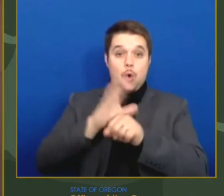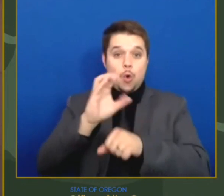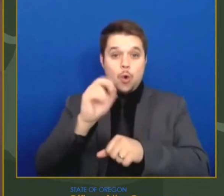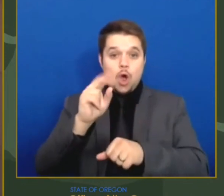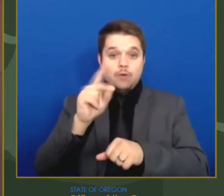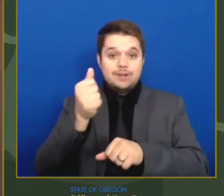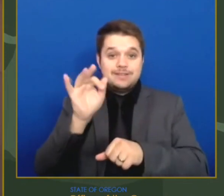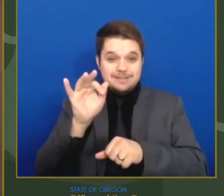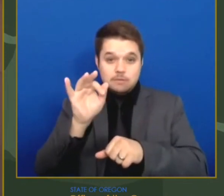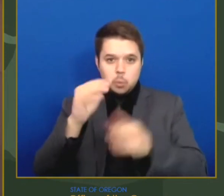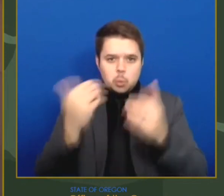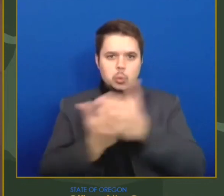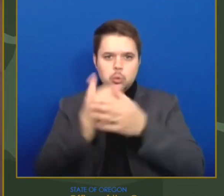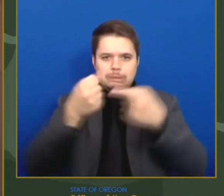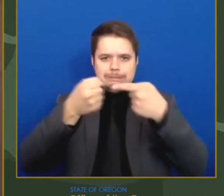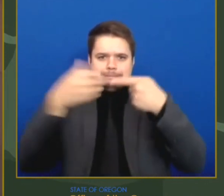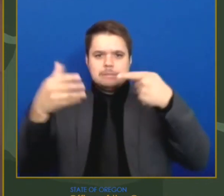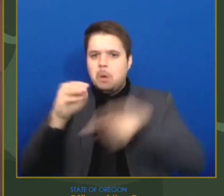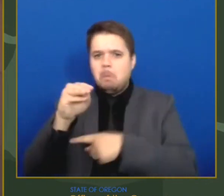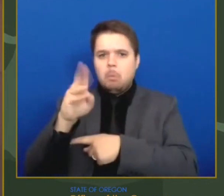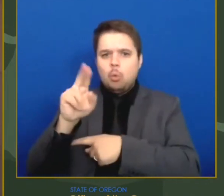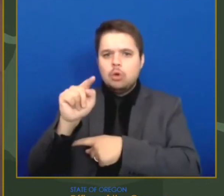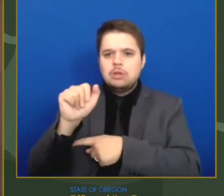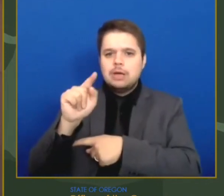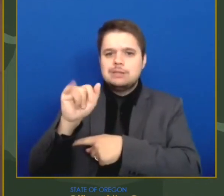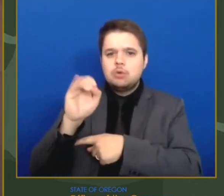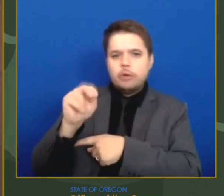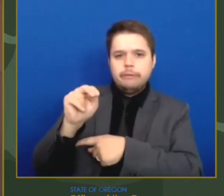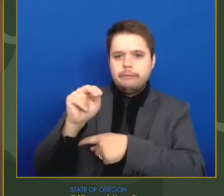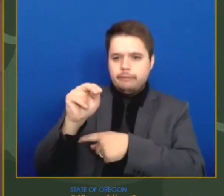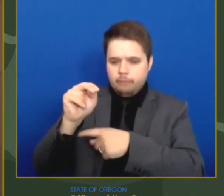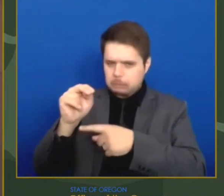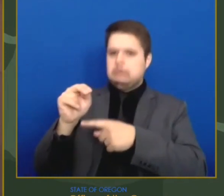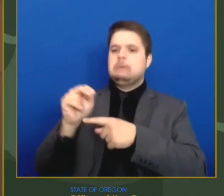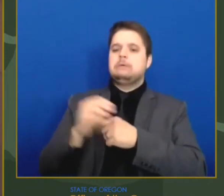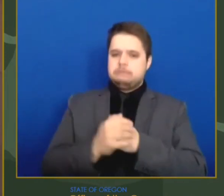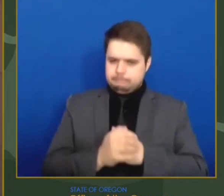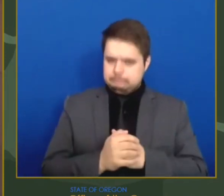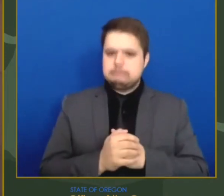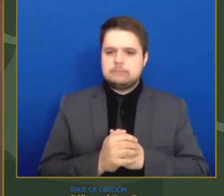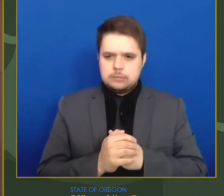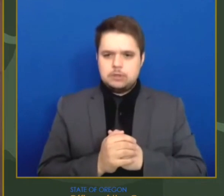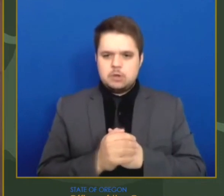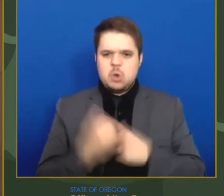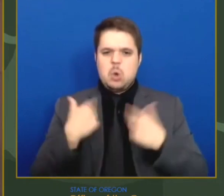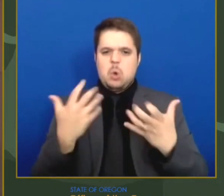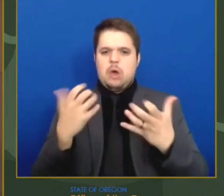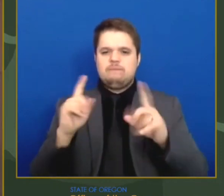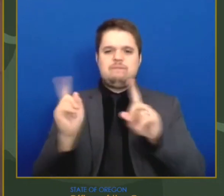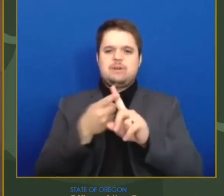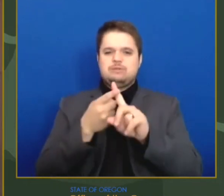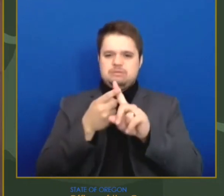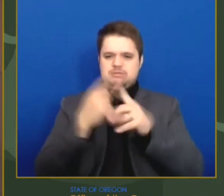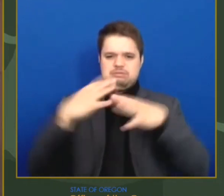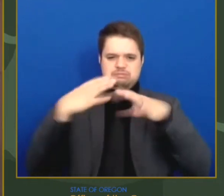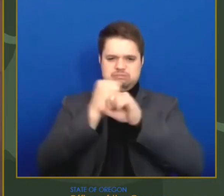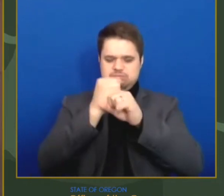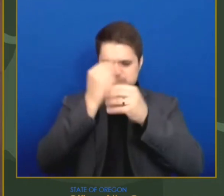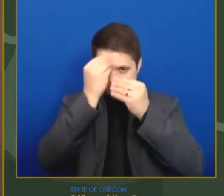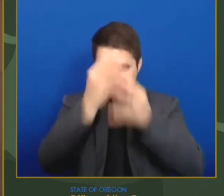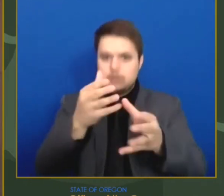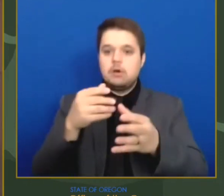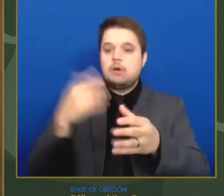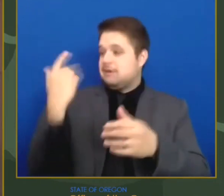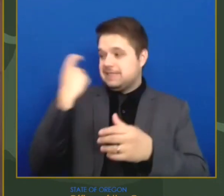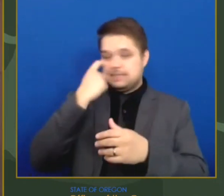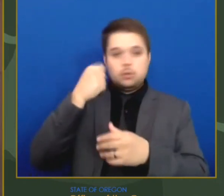address President Biden's audacious announcement last night that all Americans will be eligible for a vaccine